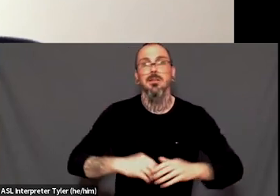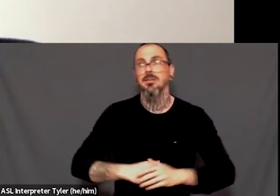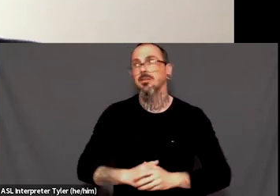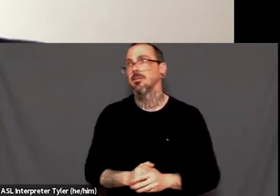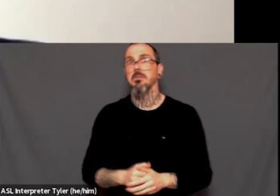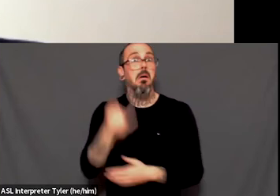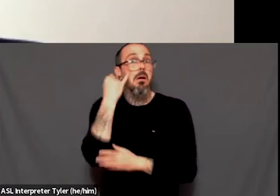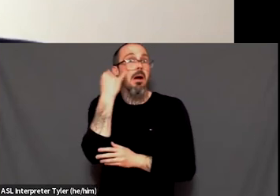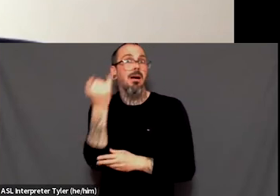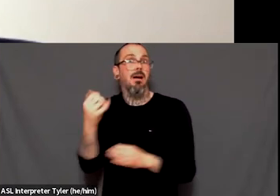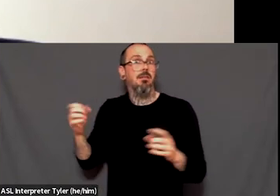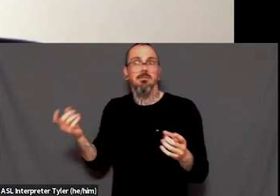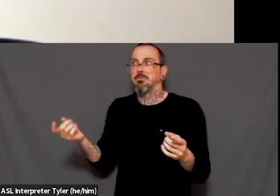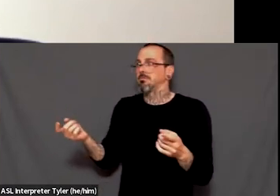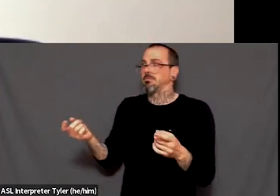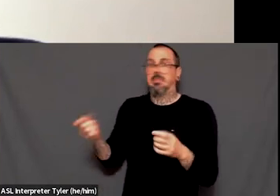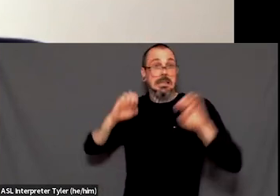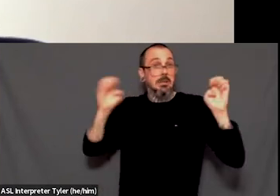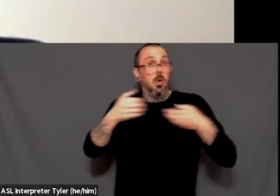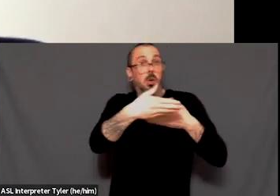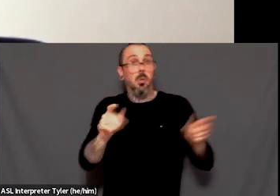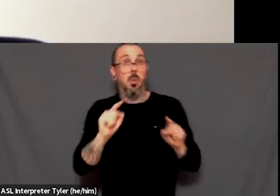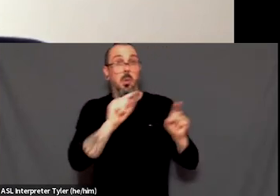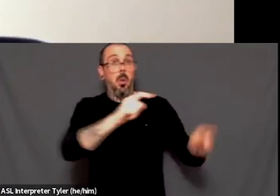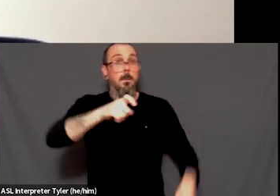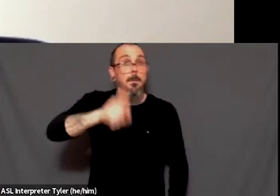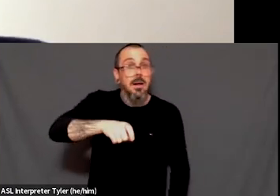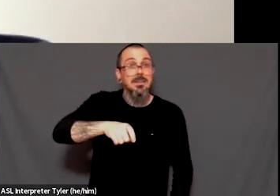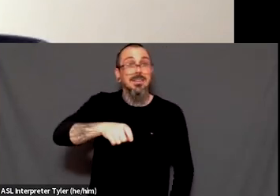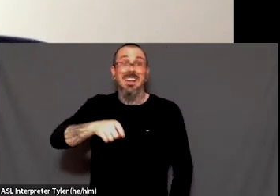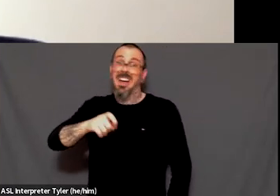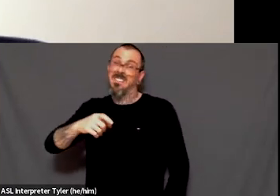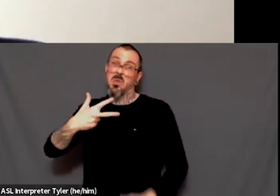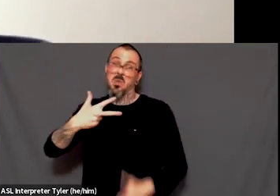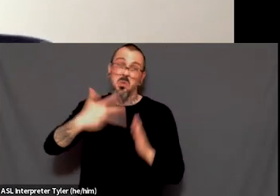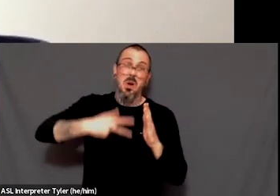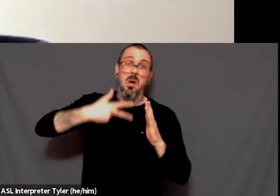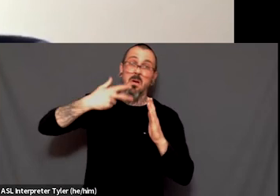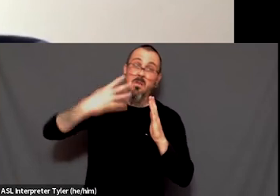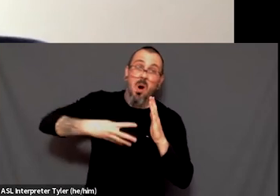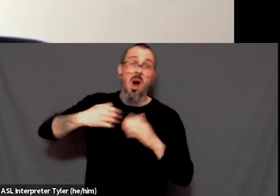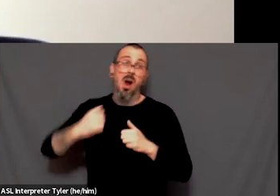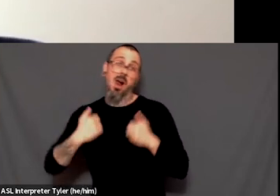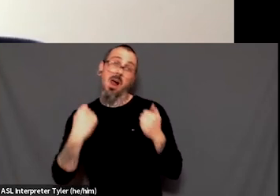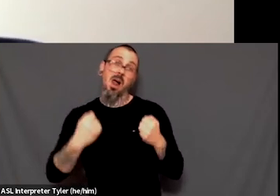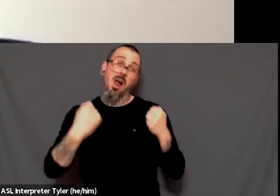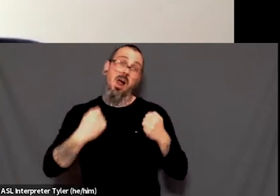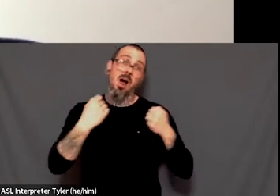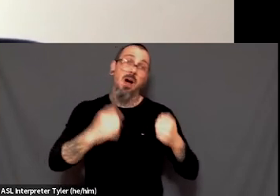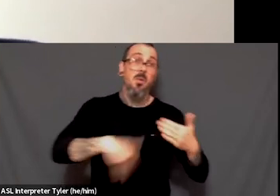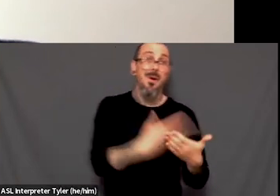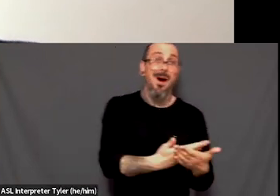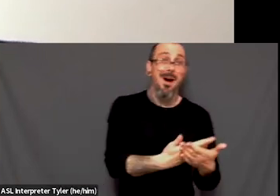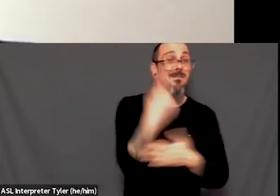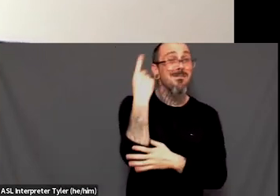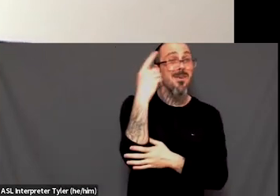emergency room to get, I don't like a regular STI test. Like, what are we doing? So I guess just continue to